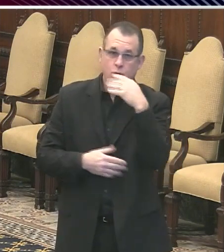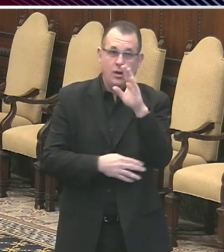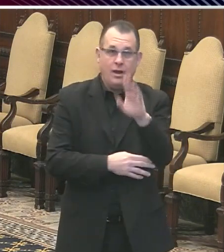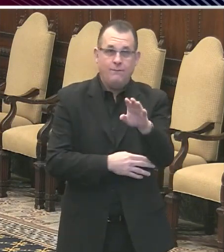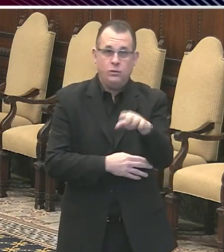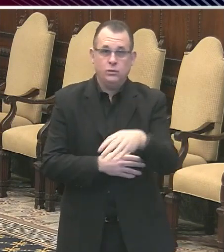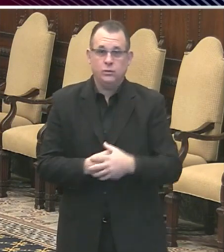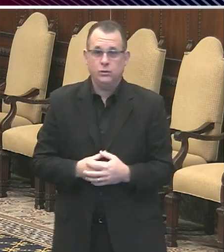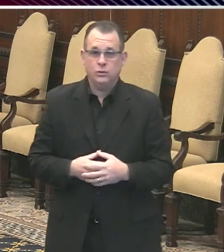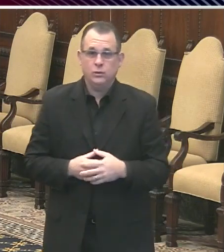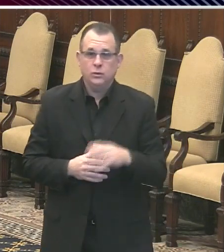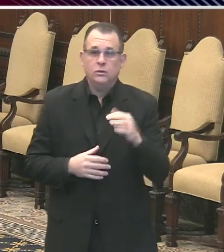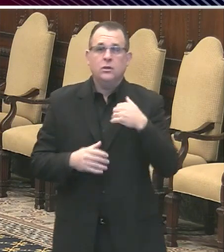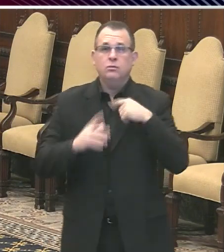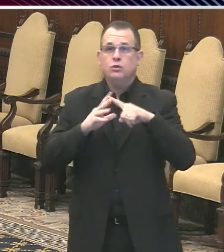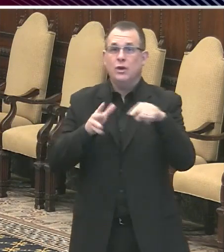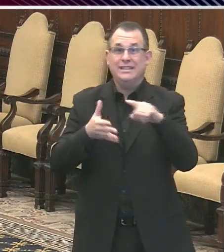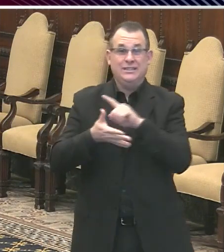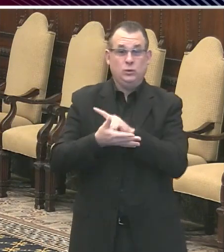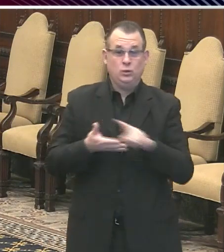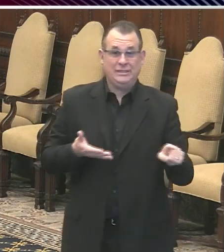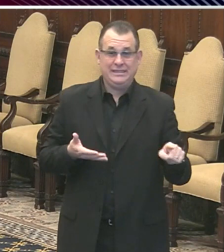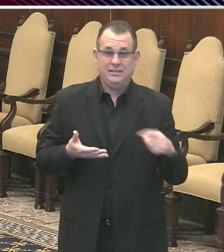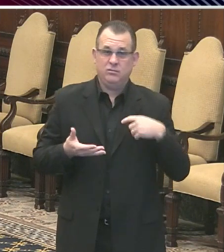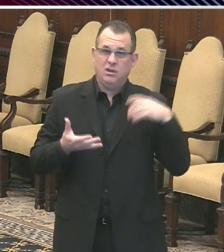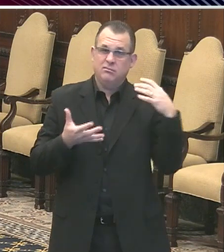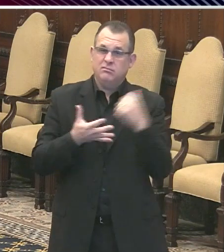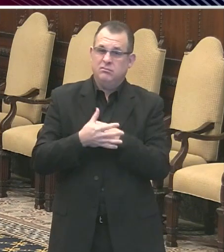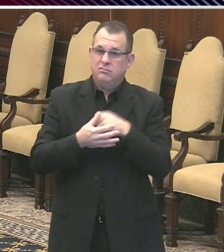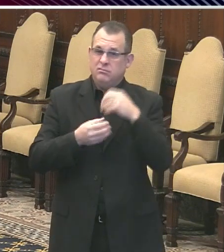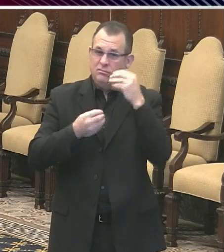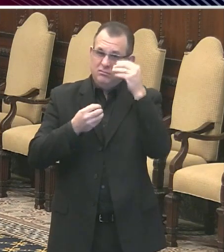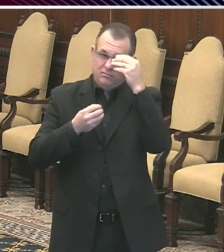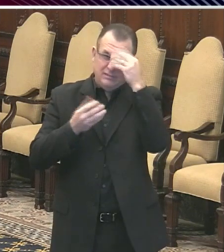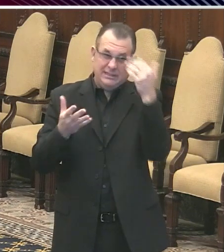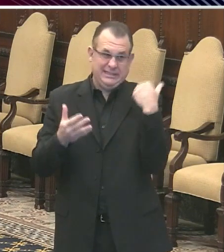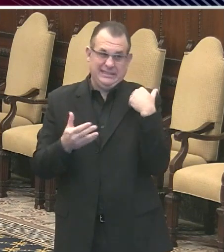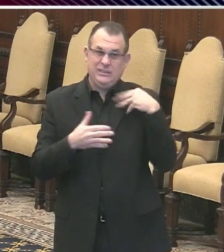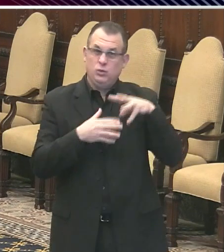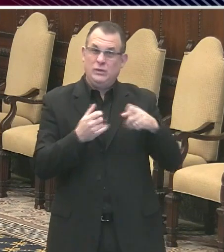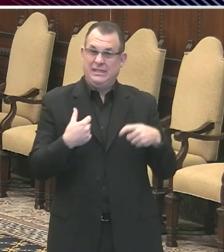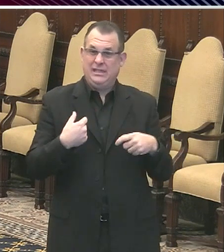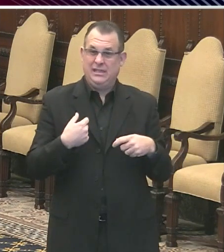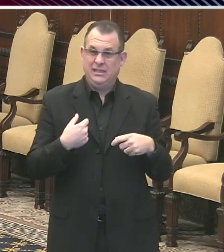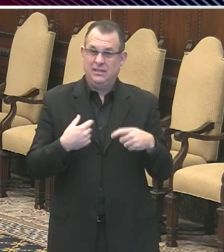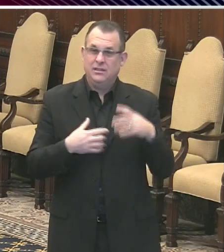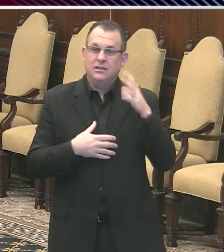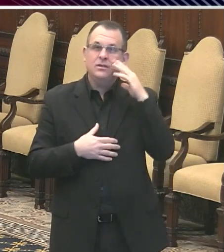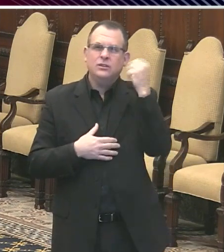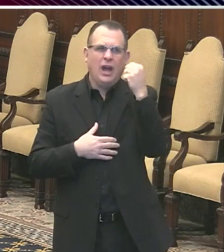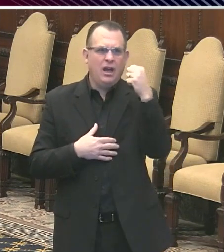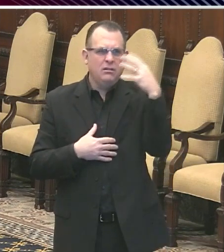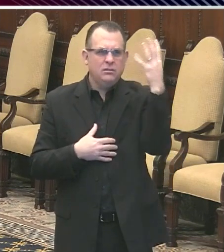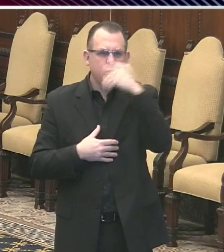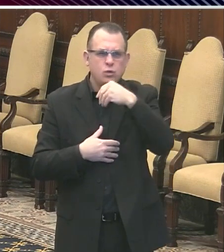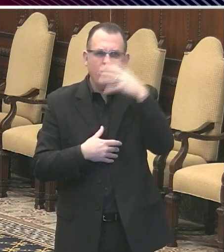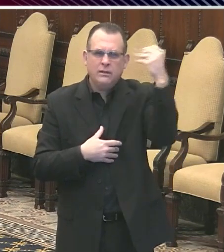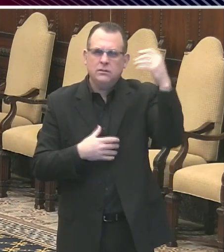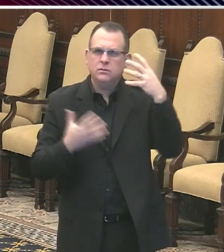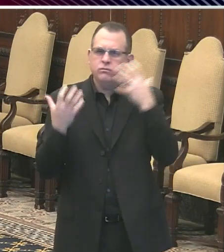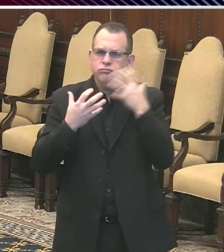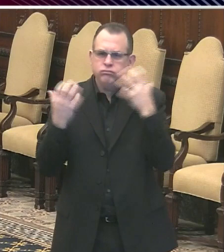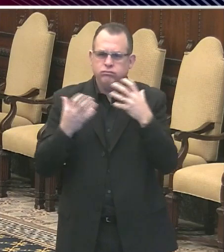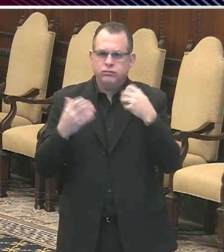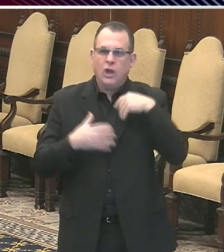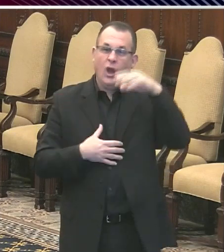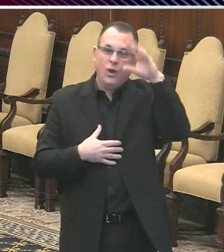week by addressing something I observed over the weekend. Saturday, as you know, is a beautiful day. And I know that as the weather breaks, our cabin fever is only going